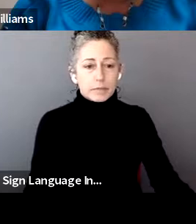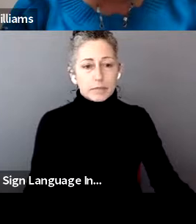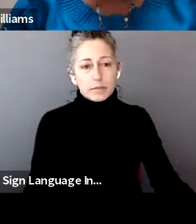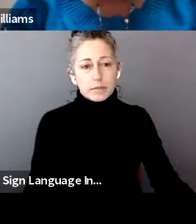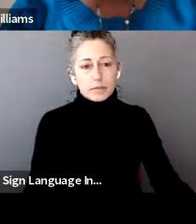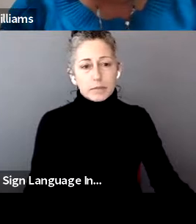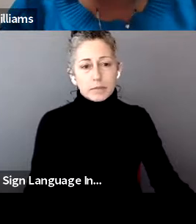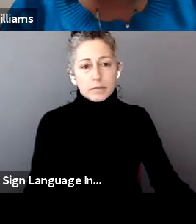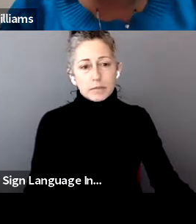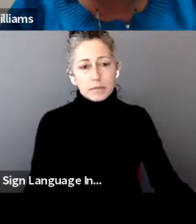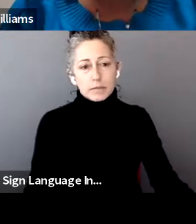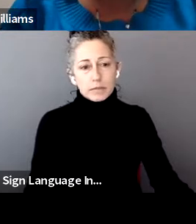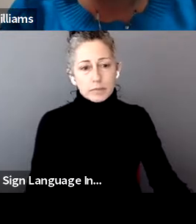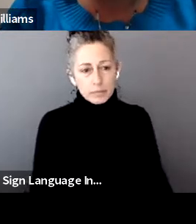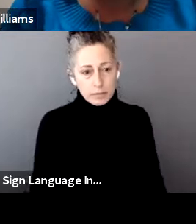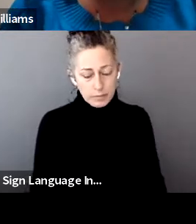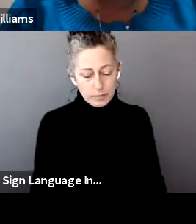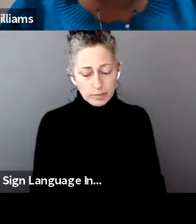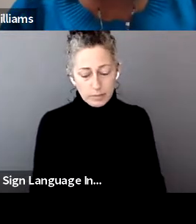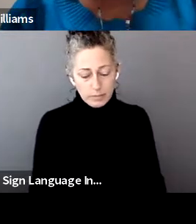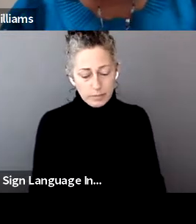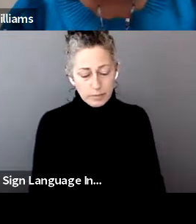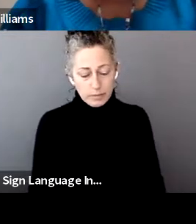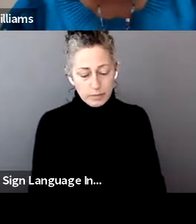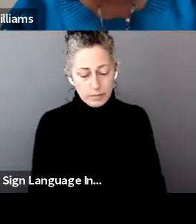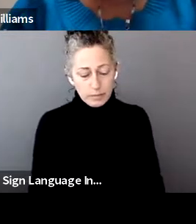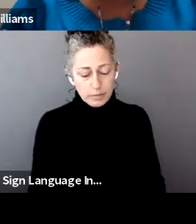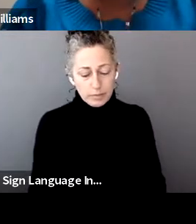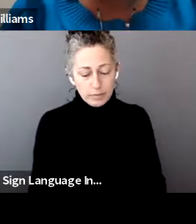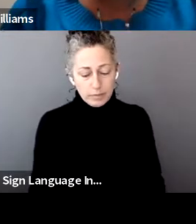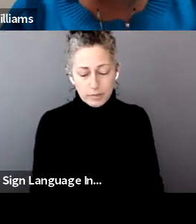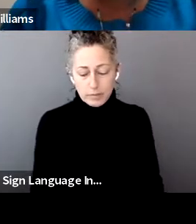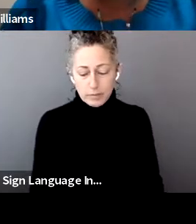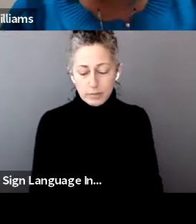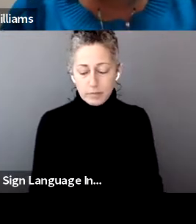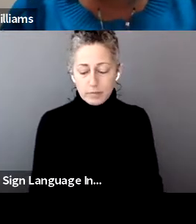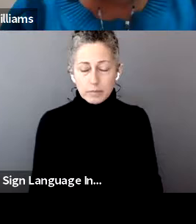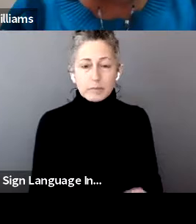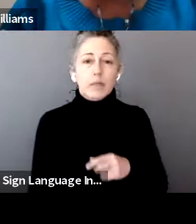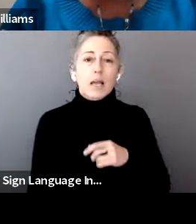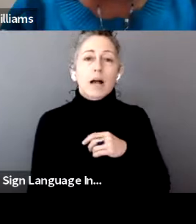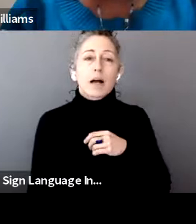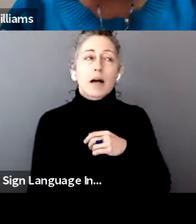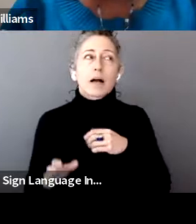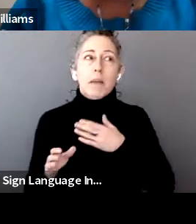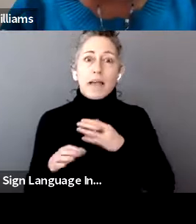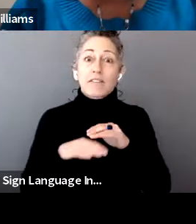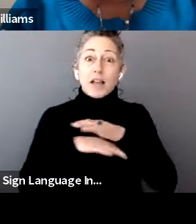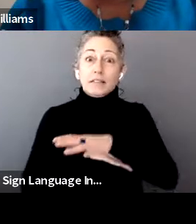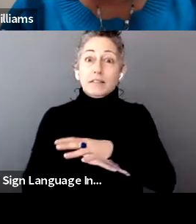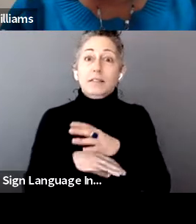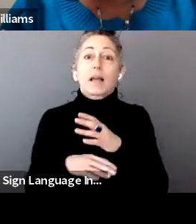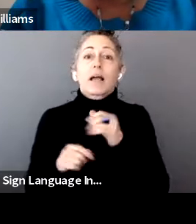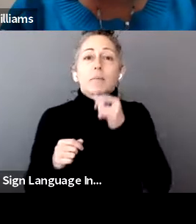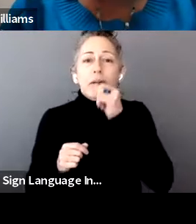I would tell people to be patient. We've been in the pandemic for a year now. IRS have been